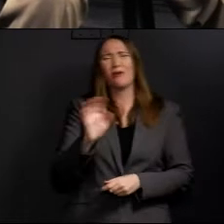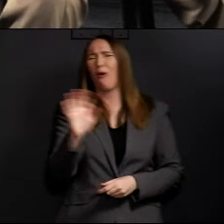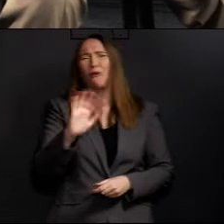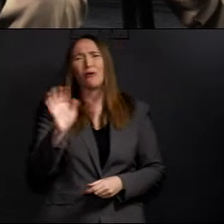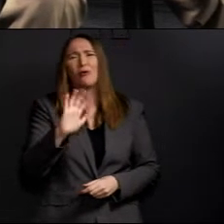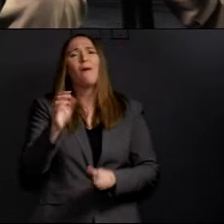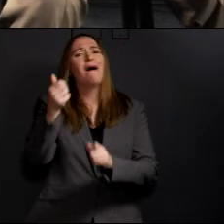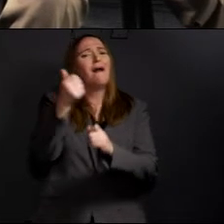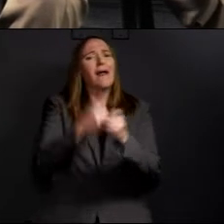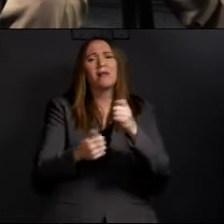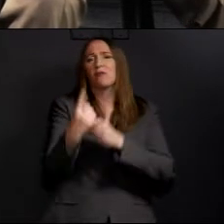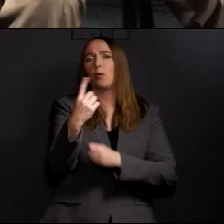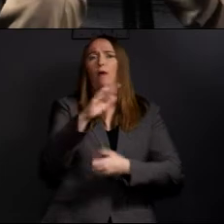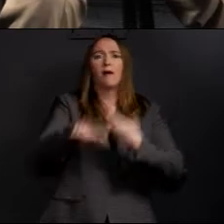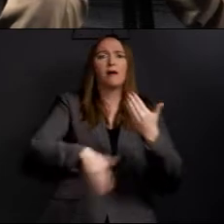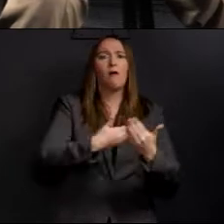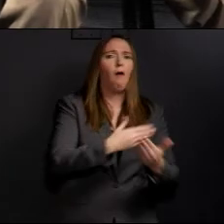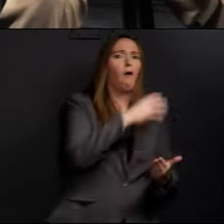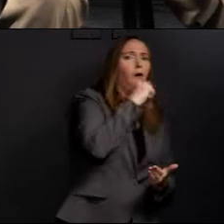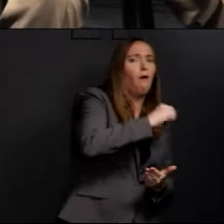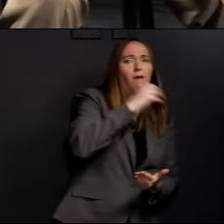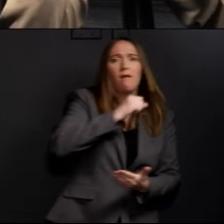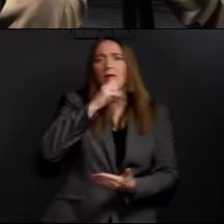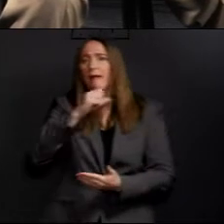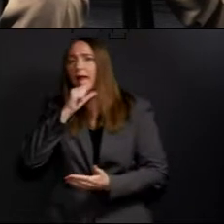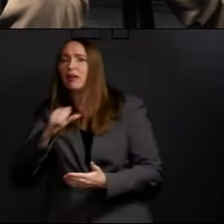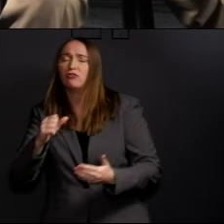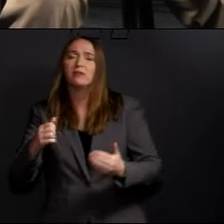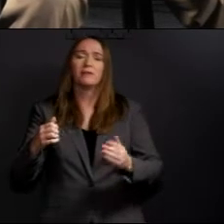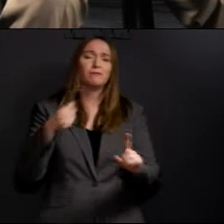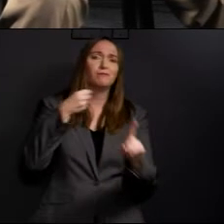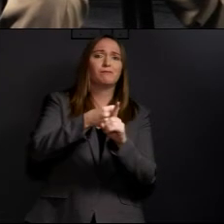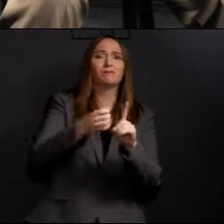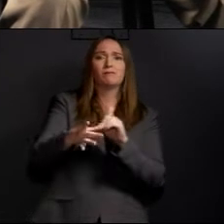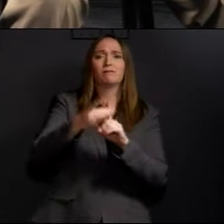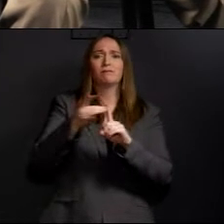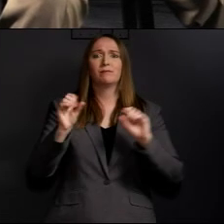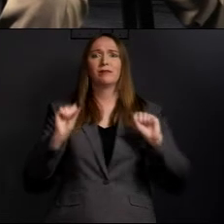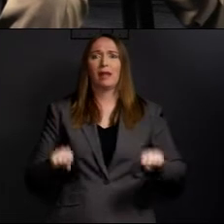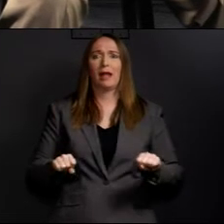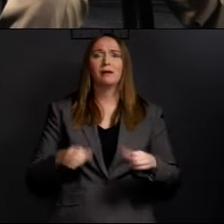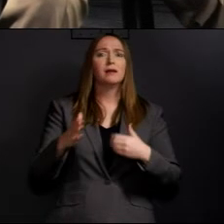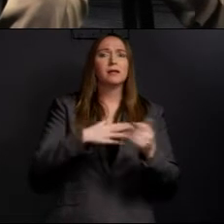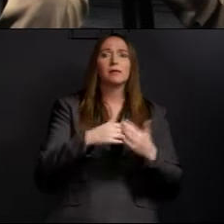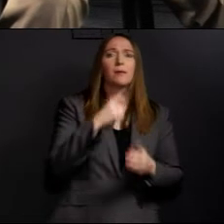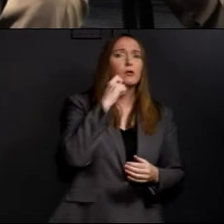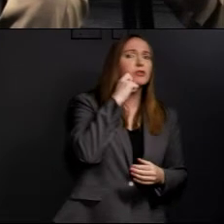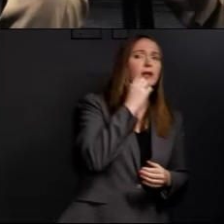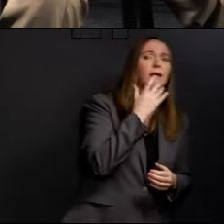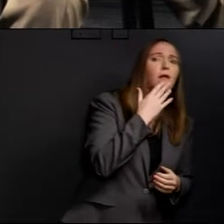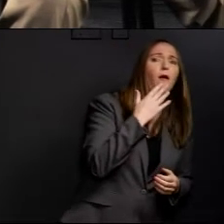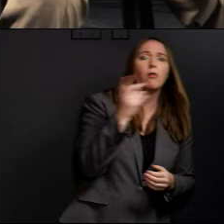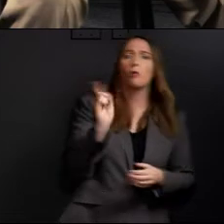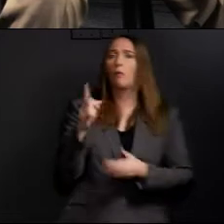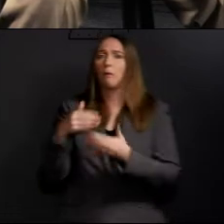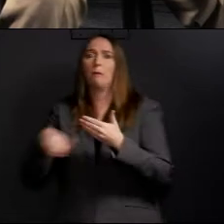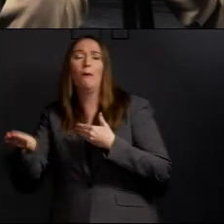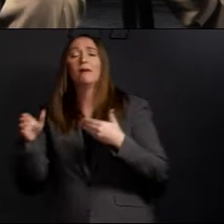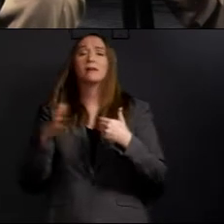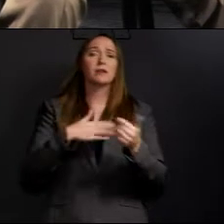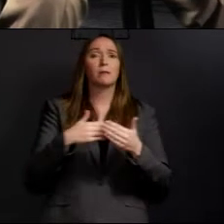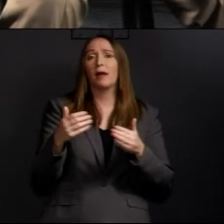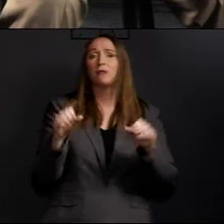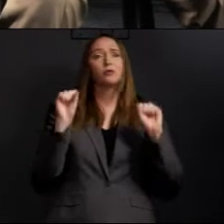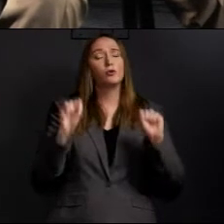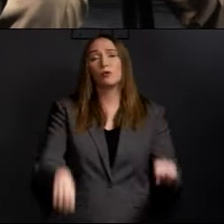enemy that we're addressing today. And it's very contagious, and you don't know who next is going to get it.